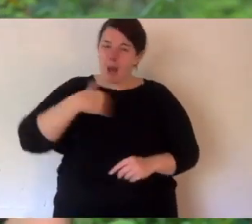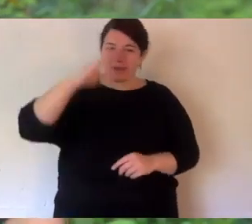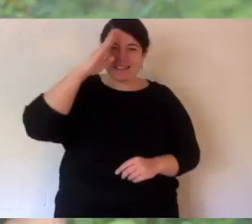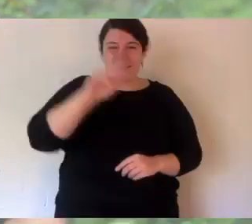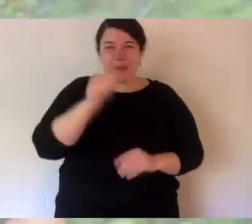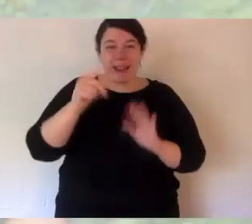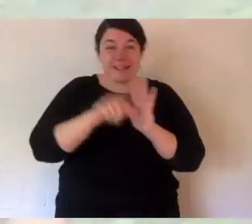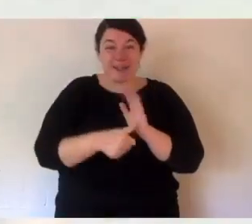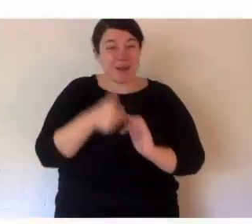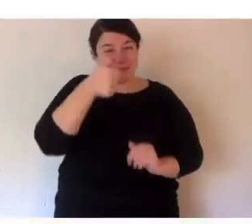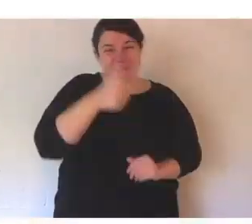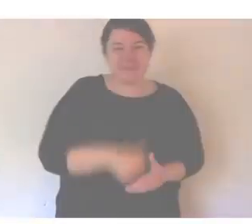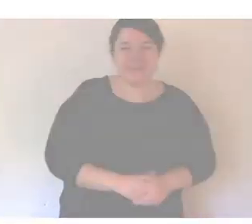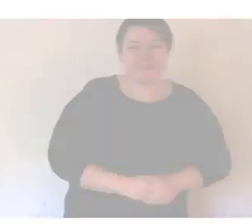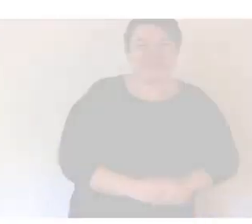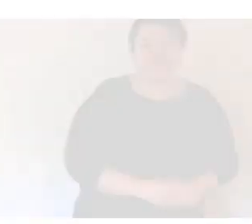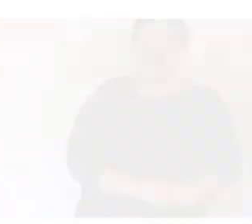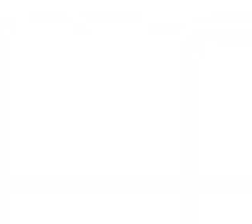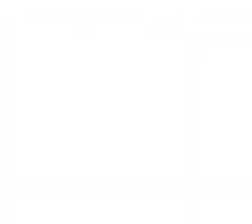next time.